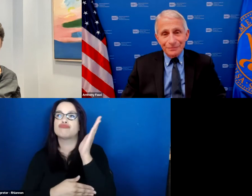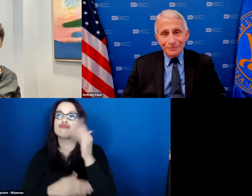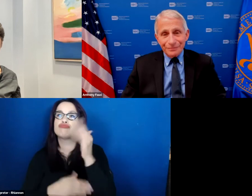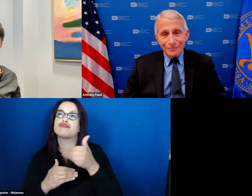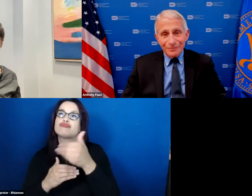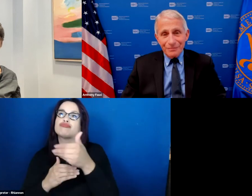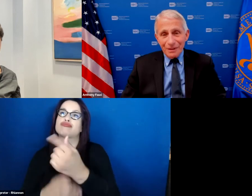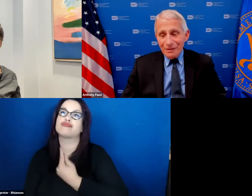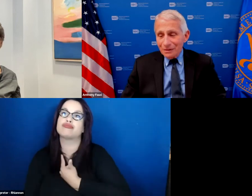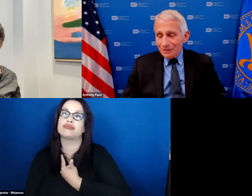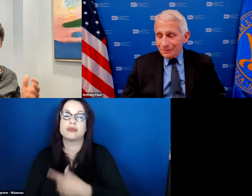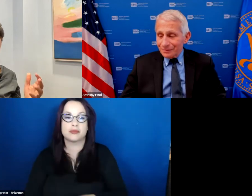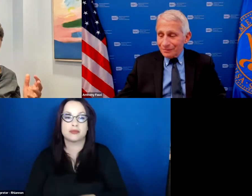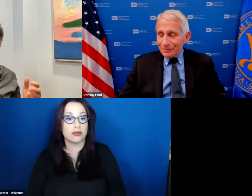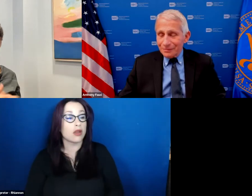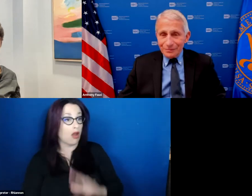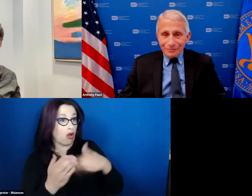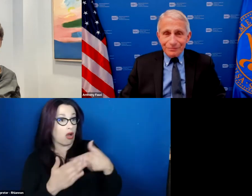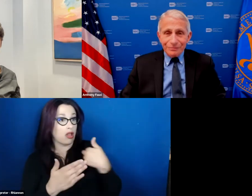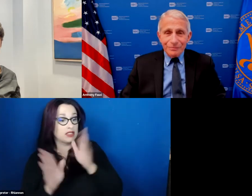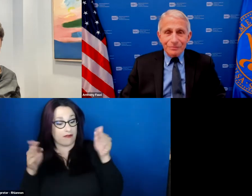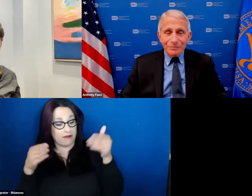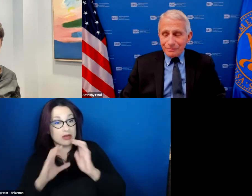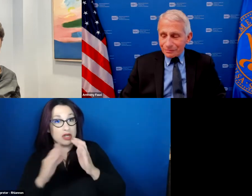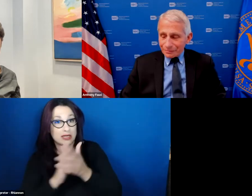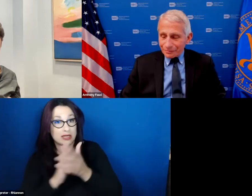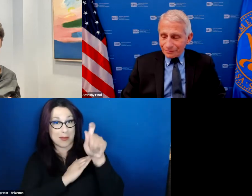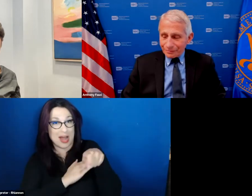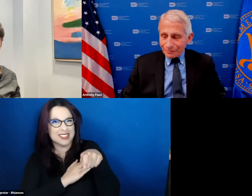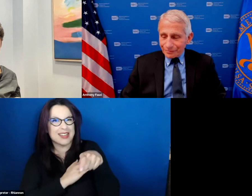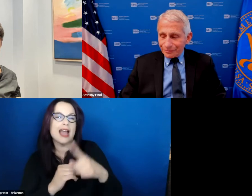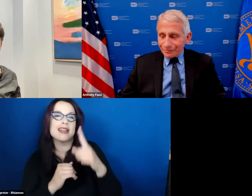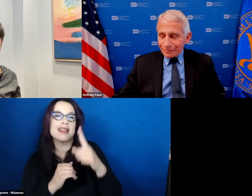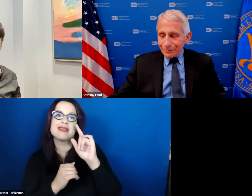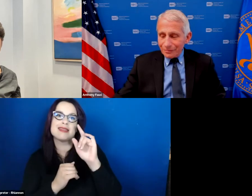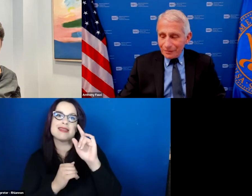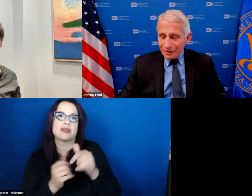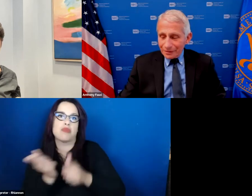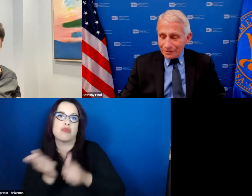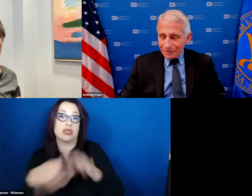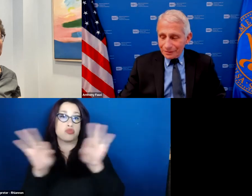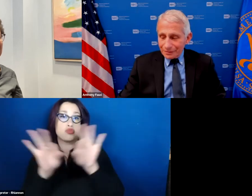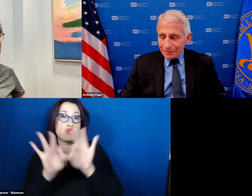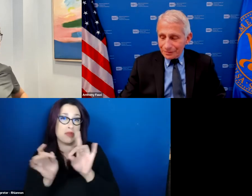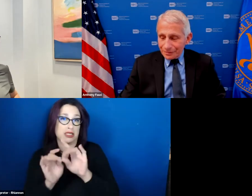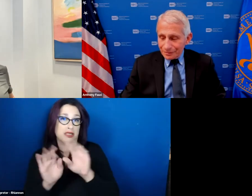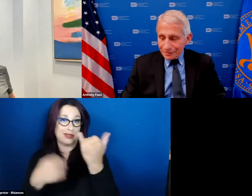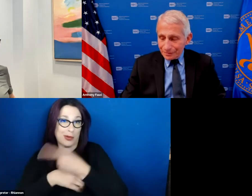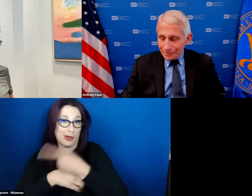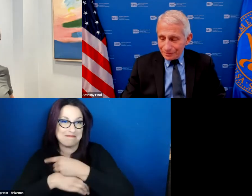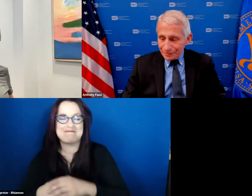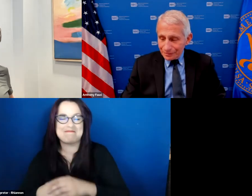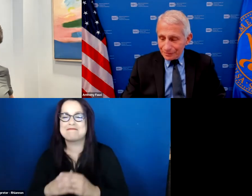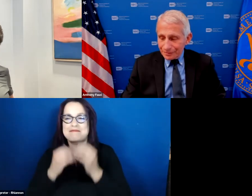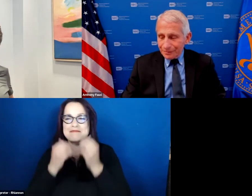on our communication skills I think that's probably the biggest take-home message um I want to change directions